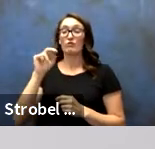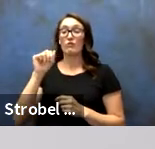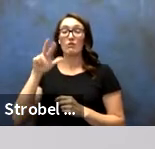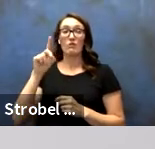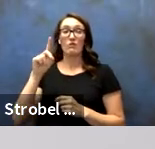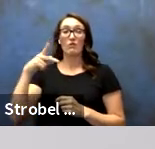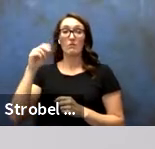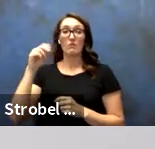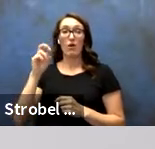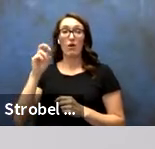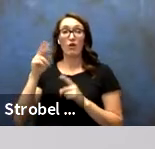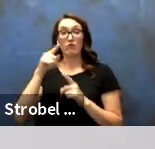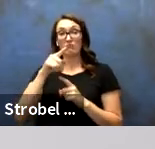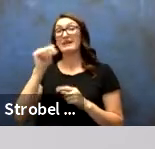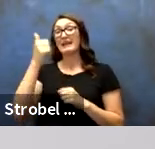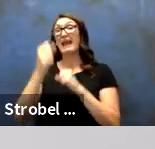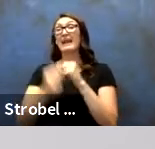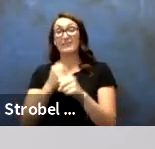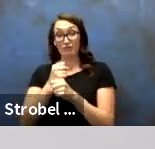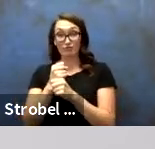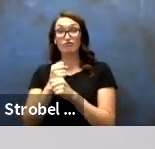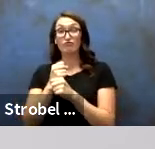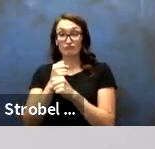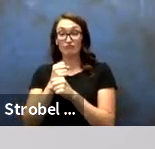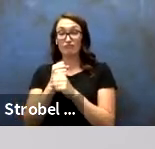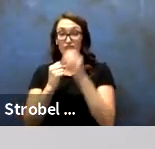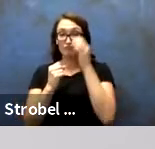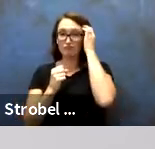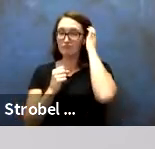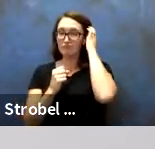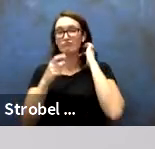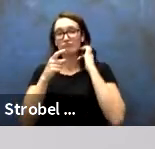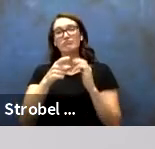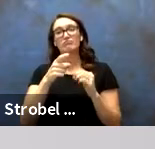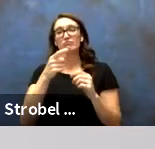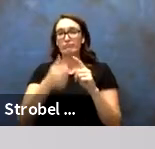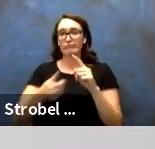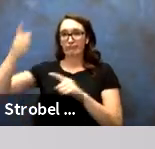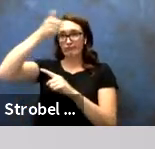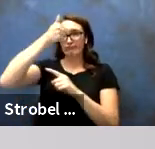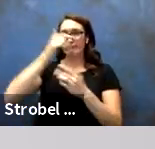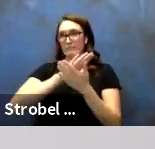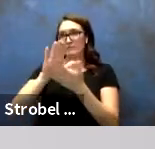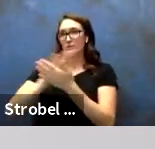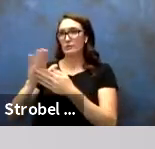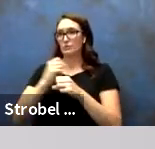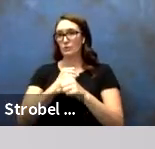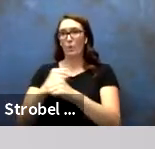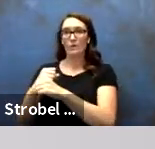For our 10-year service awards recipients, have Ronald Potter, lead custodian for building services.